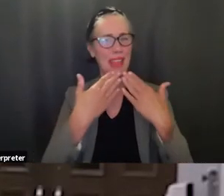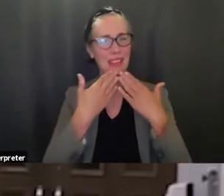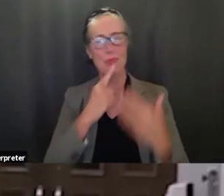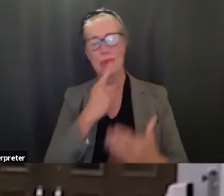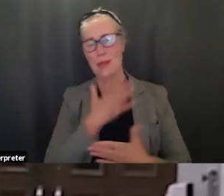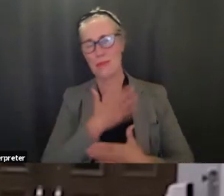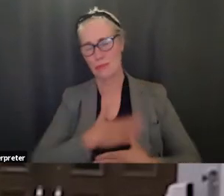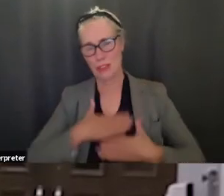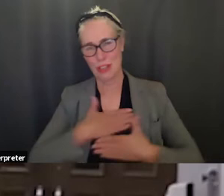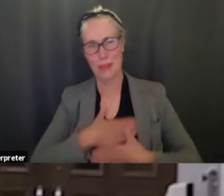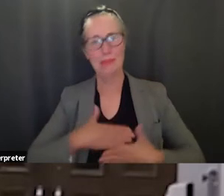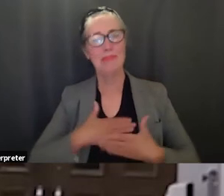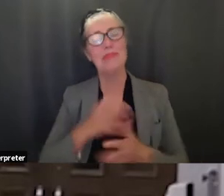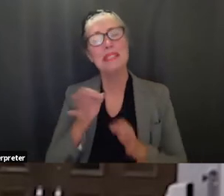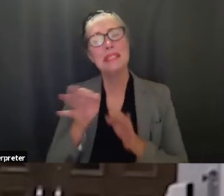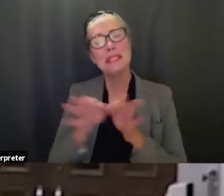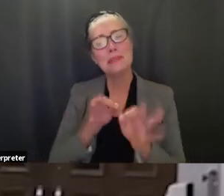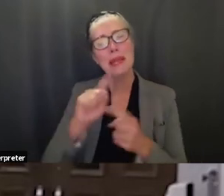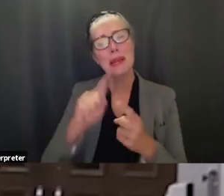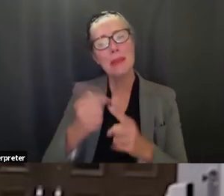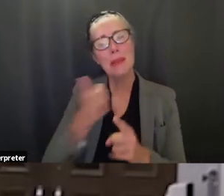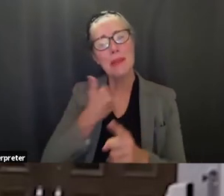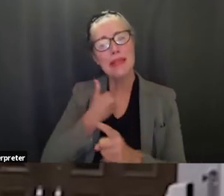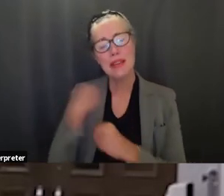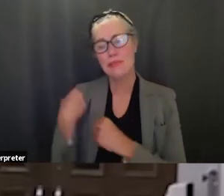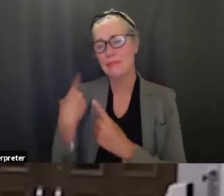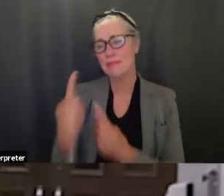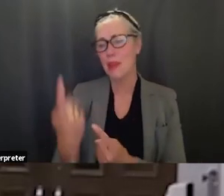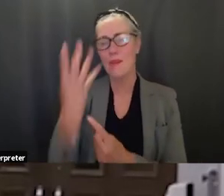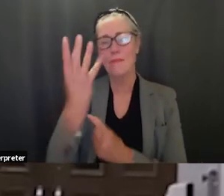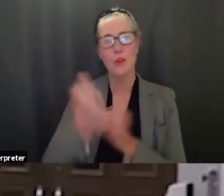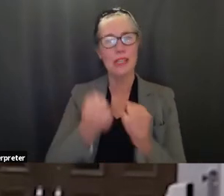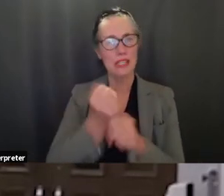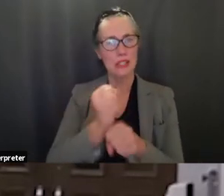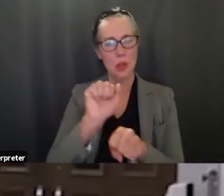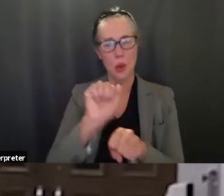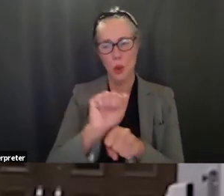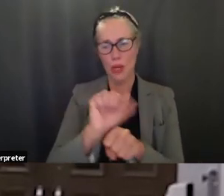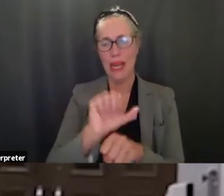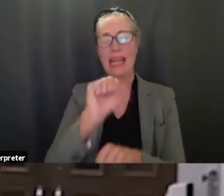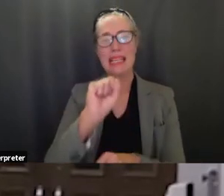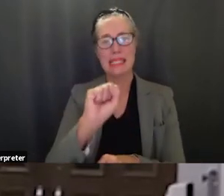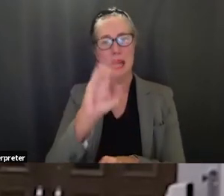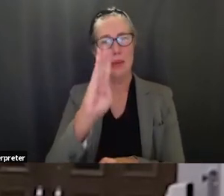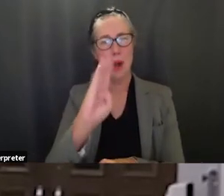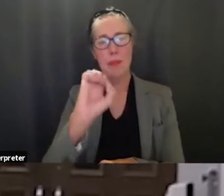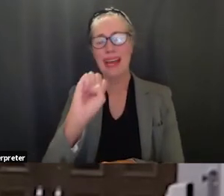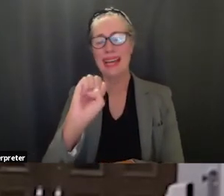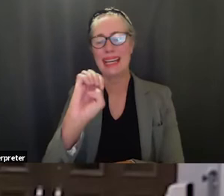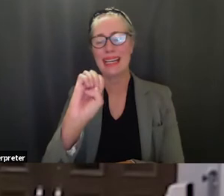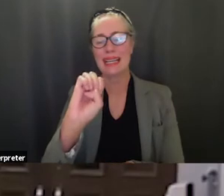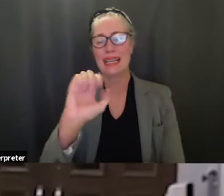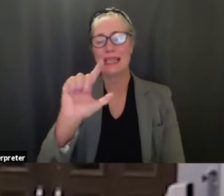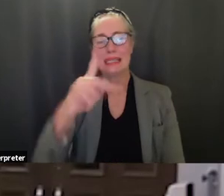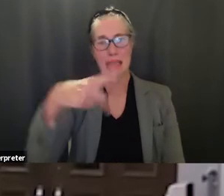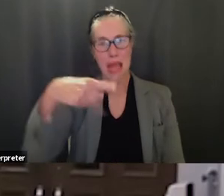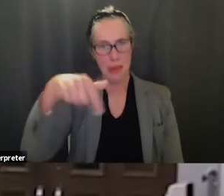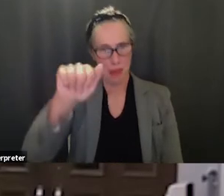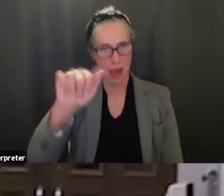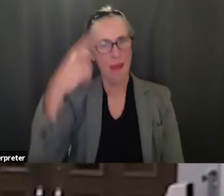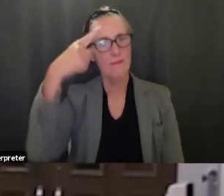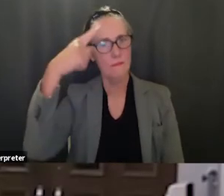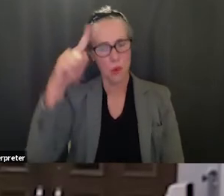um i spent the last 14 years working at santa barbara selpa which is the special